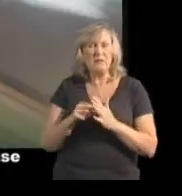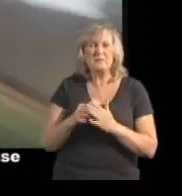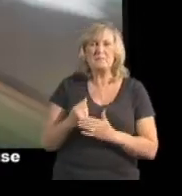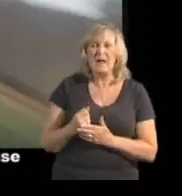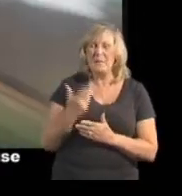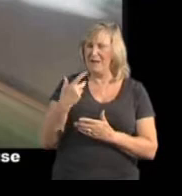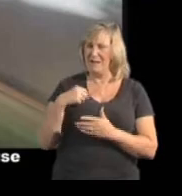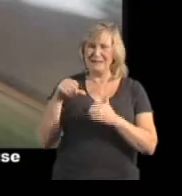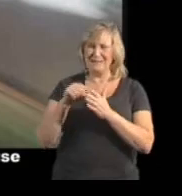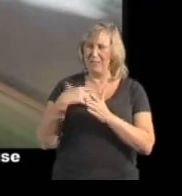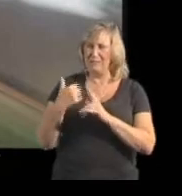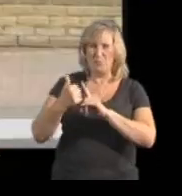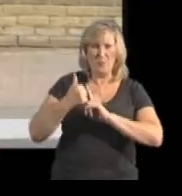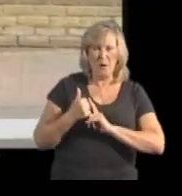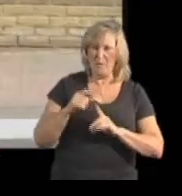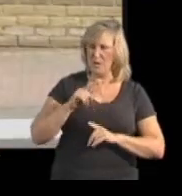into any boxes.